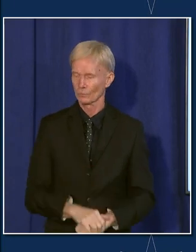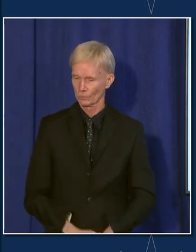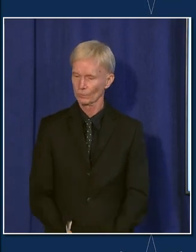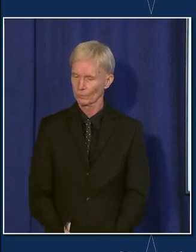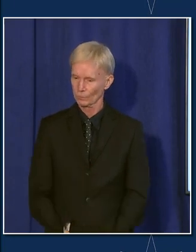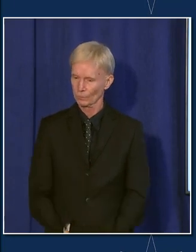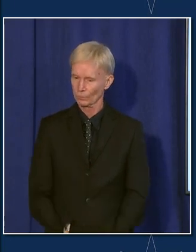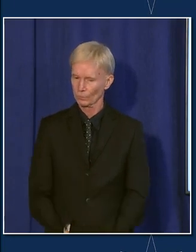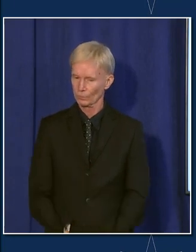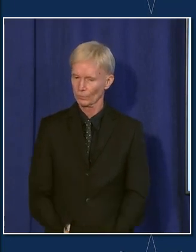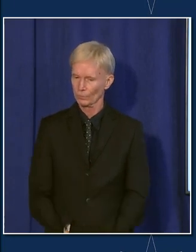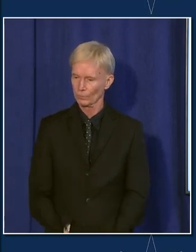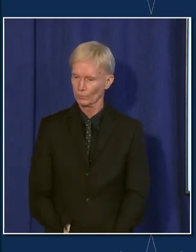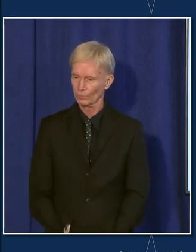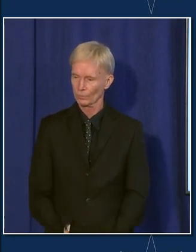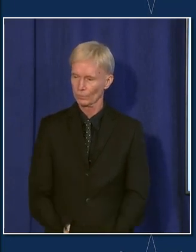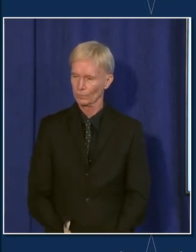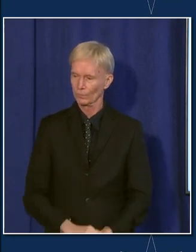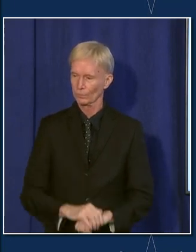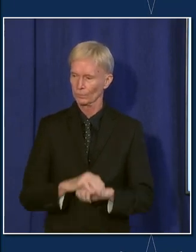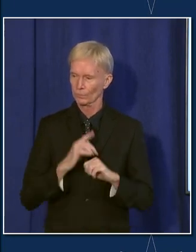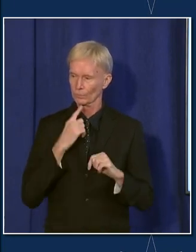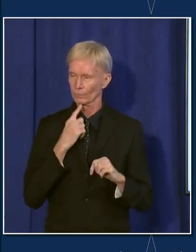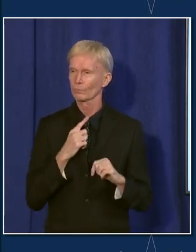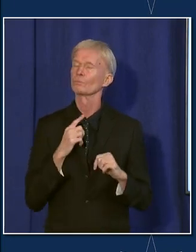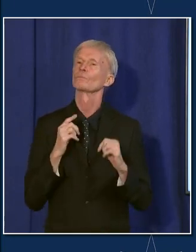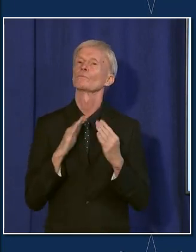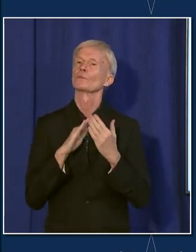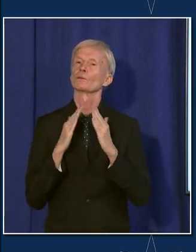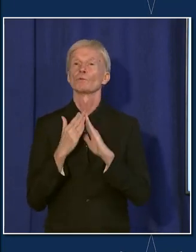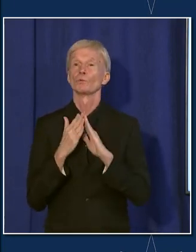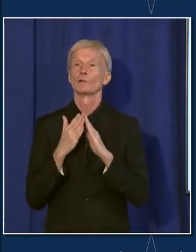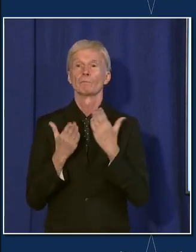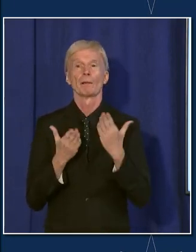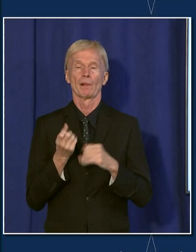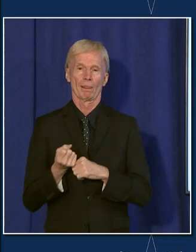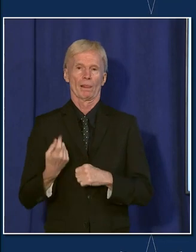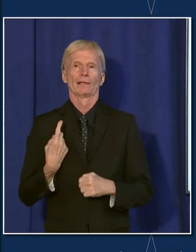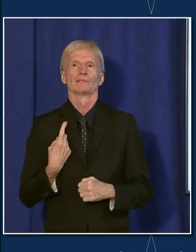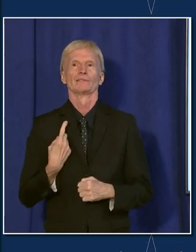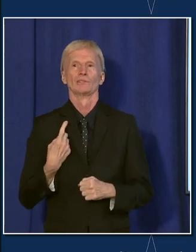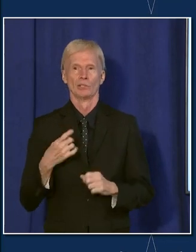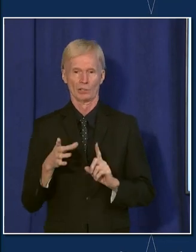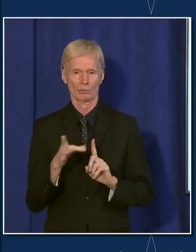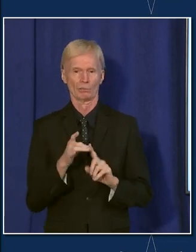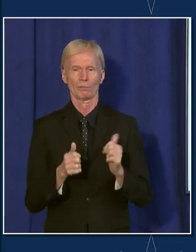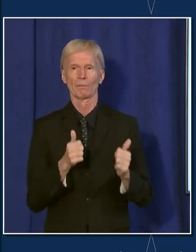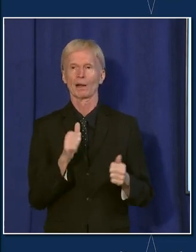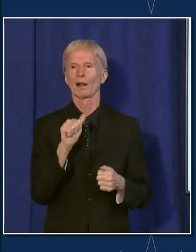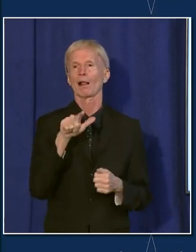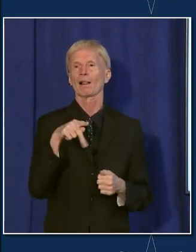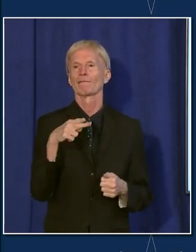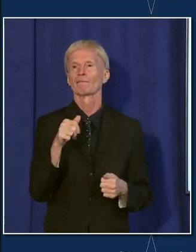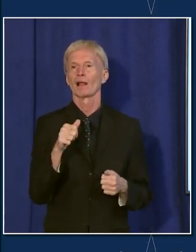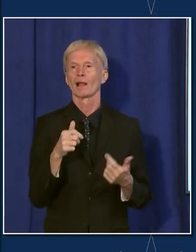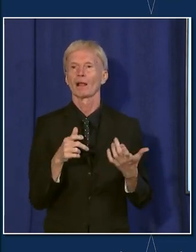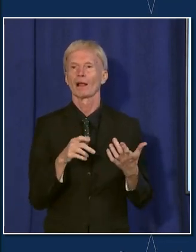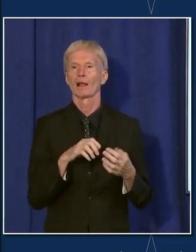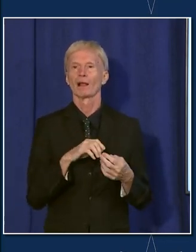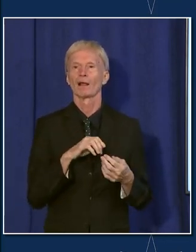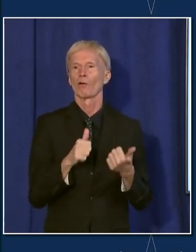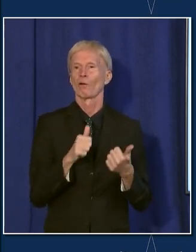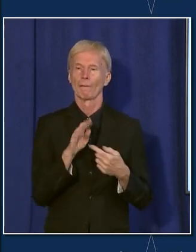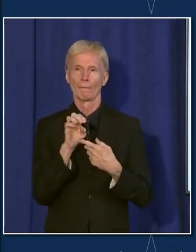There is another question in the community, which basically is, you might have gotten infected last year with alpha or beta. How